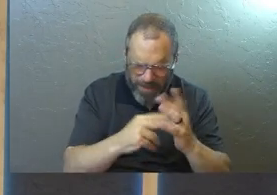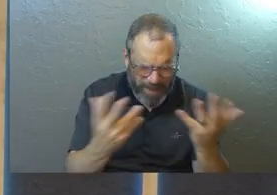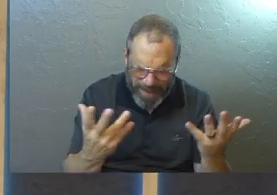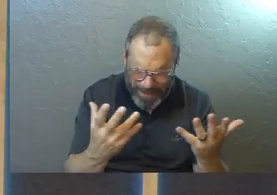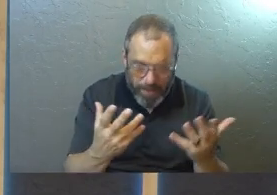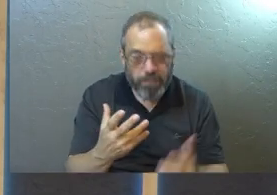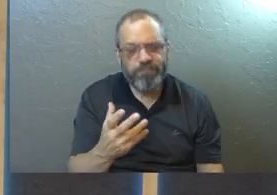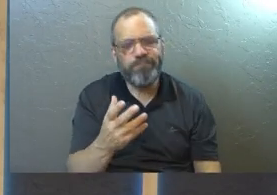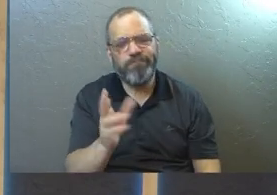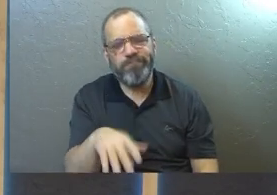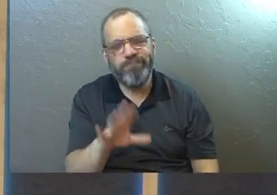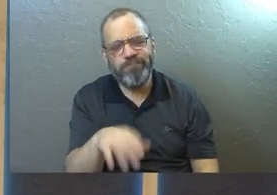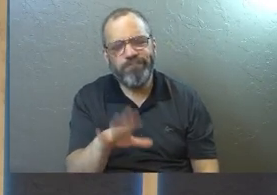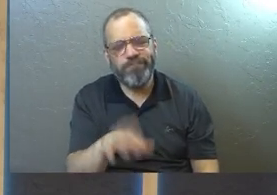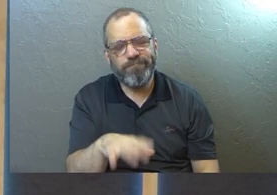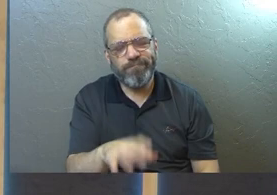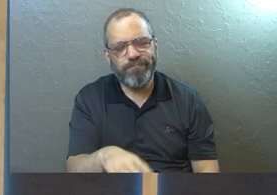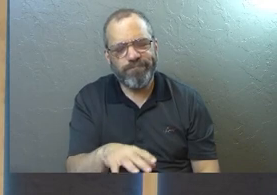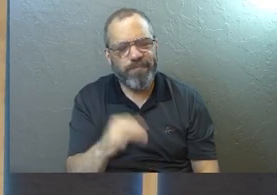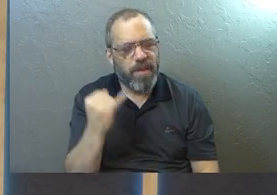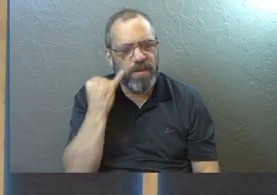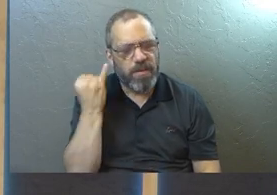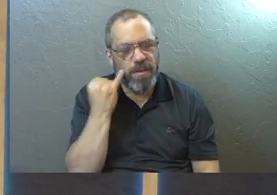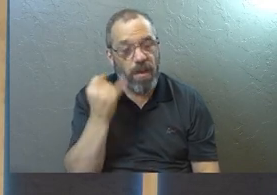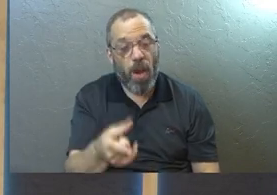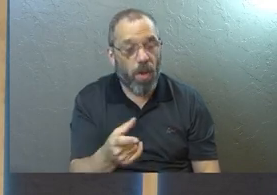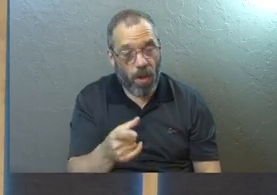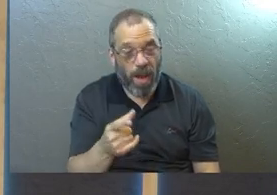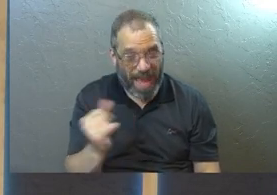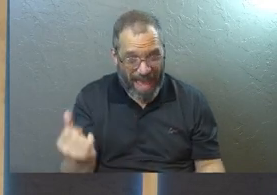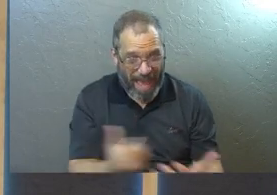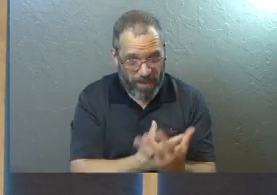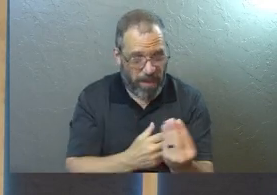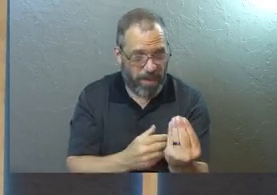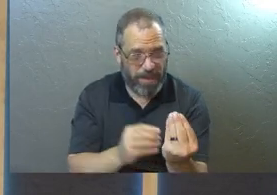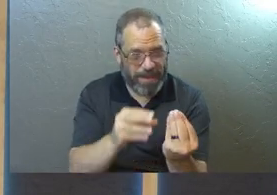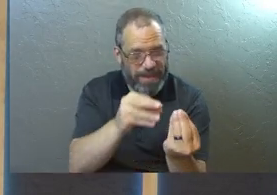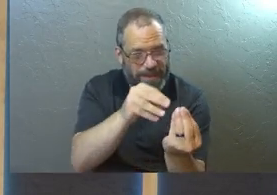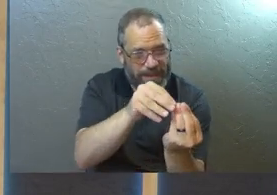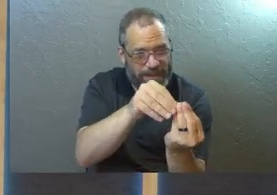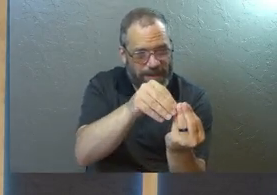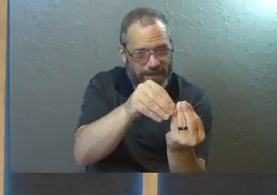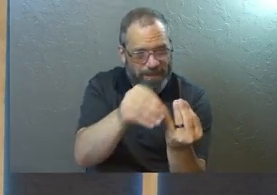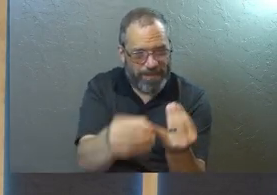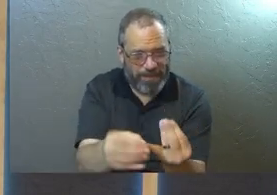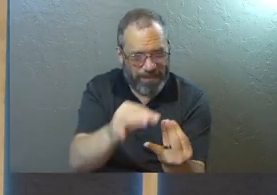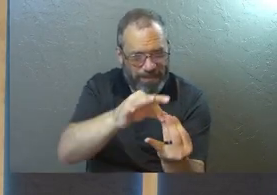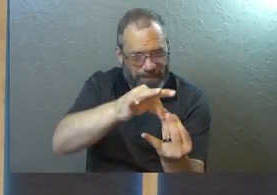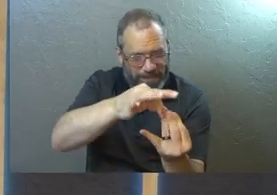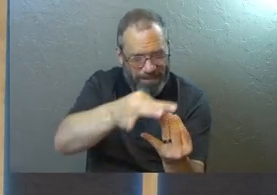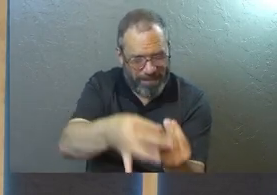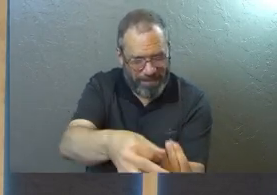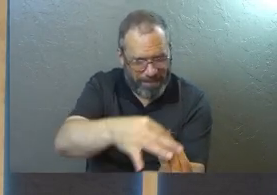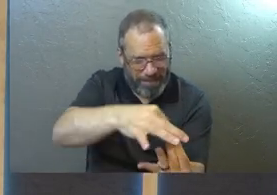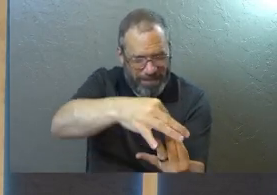And he said, here's what all this means. It means when you peel everything away, you're still my son.